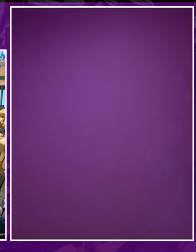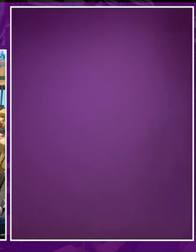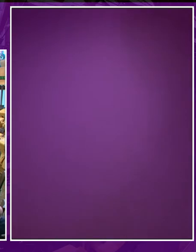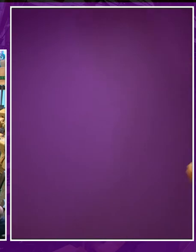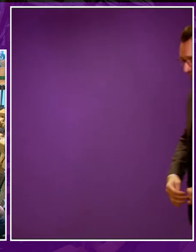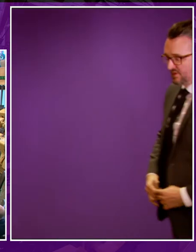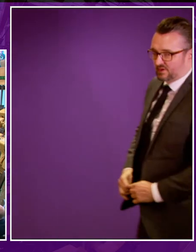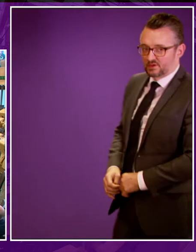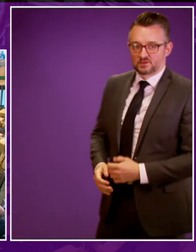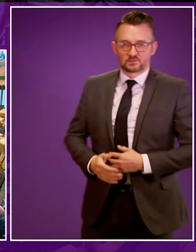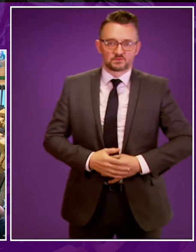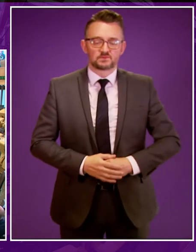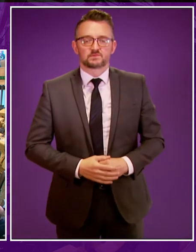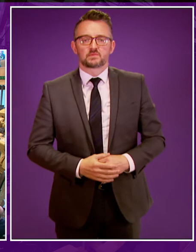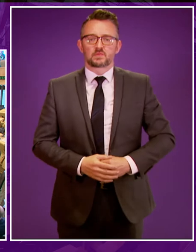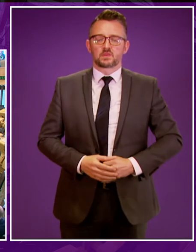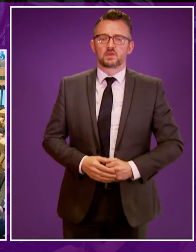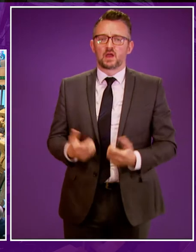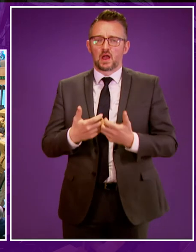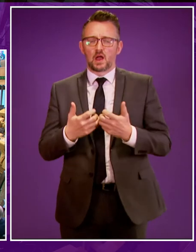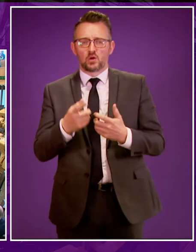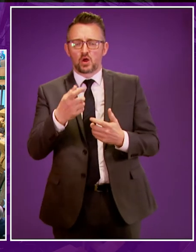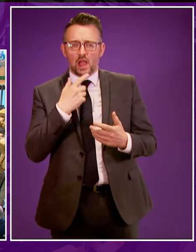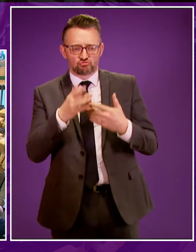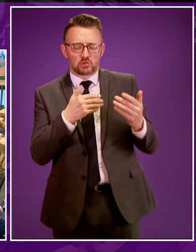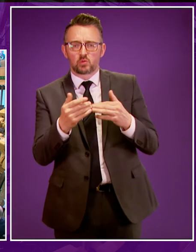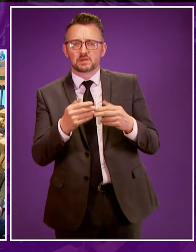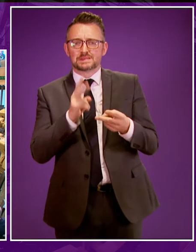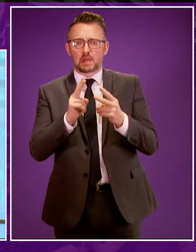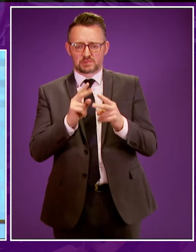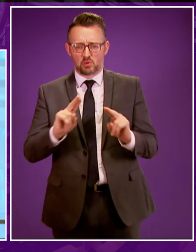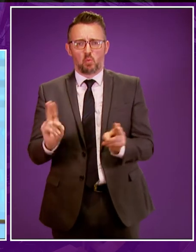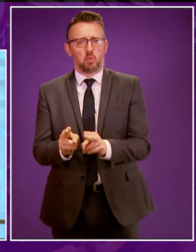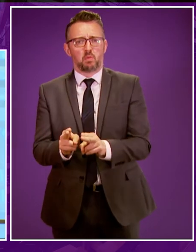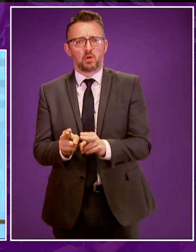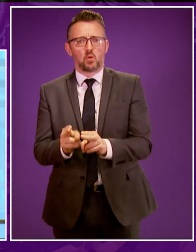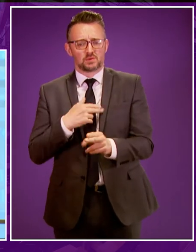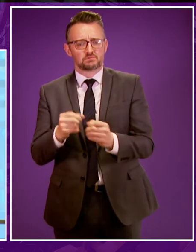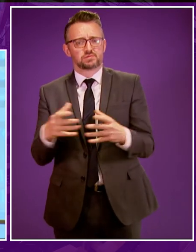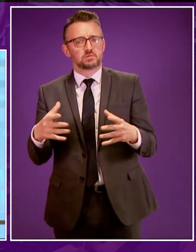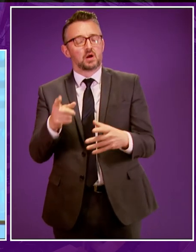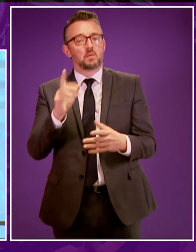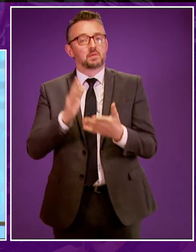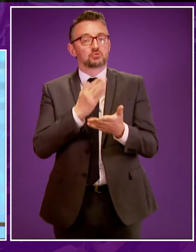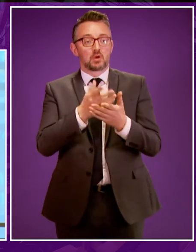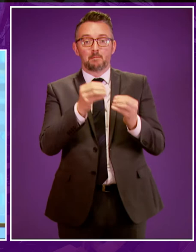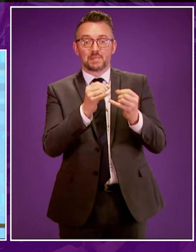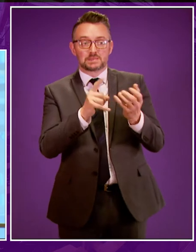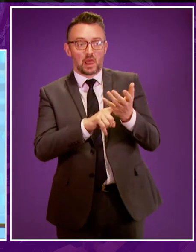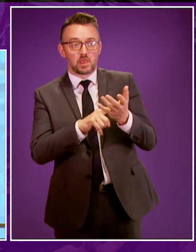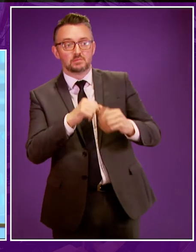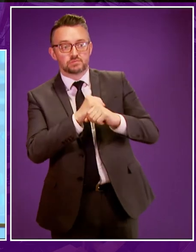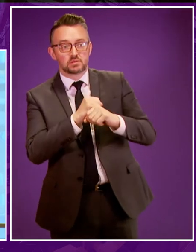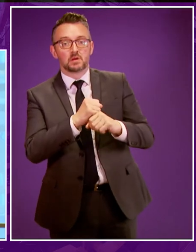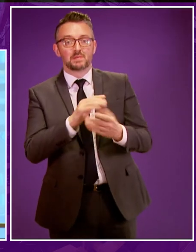Ballantyne. Thank you. In order to tackle the interpreter's shortfall in the long term in my view we need to ensure that BSL interpreting is promoted